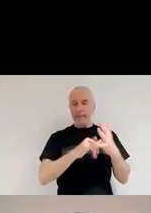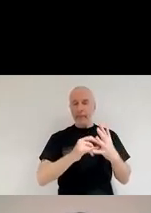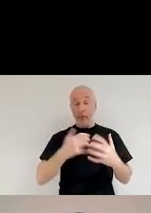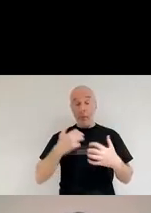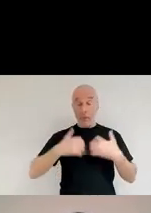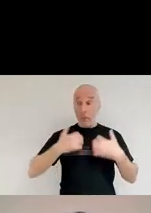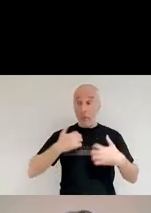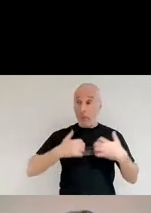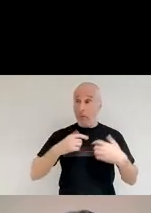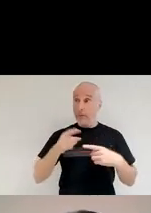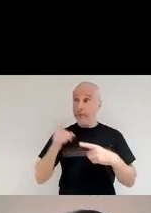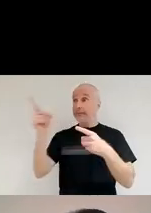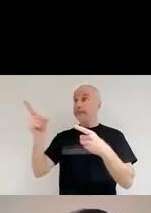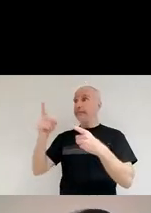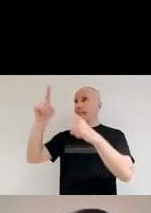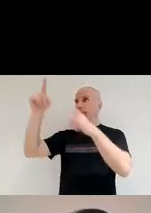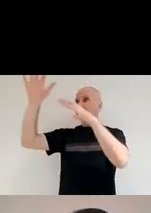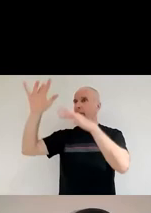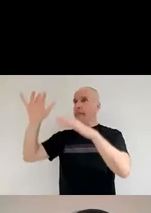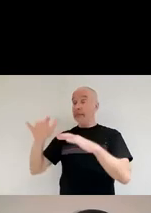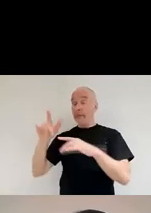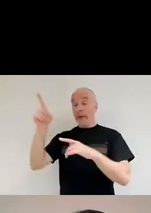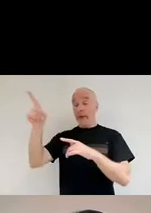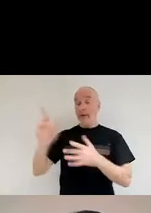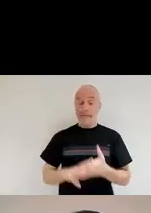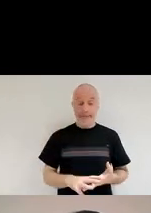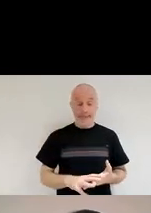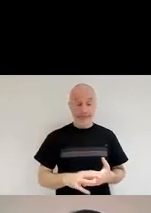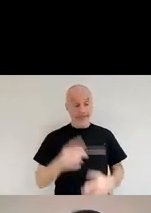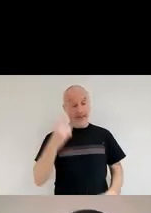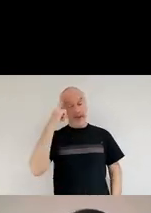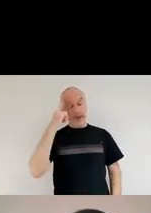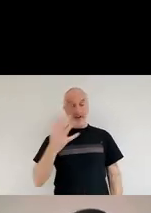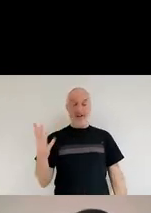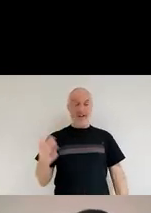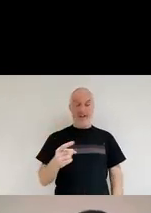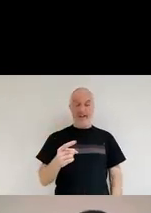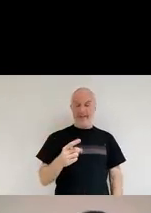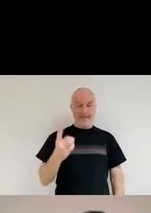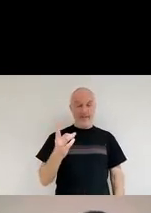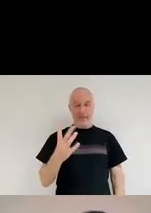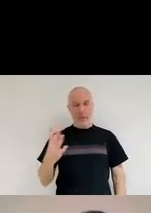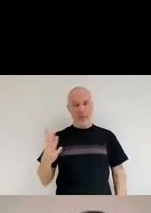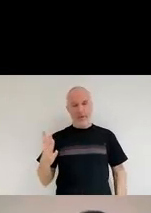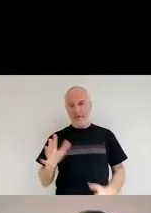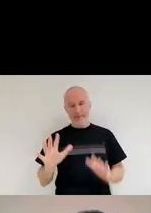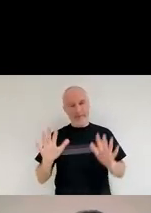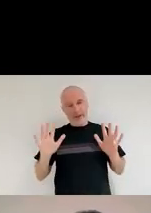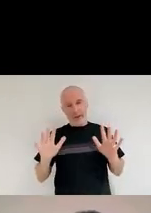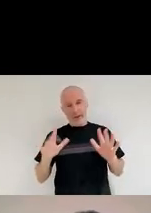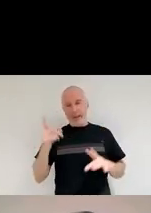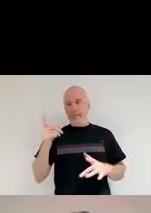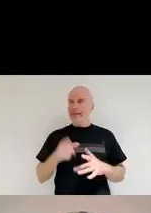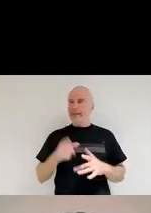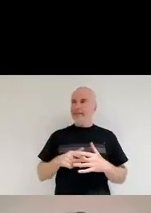supernova. But maybe this wasn't one-off. Maybe, maybe we were just lucky with this Cassiopeia A.